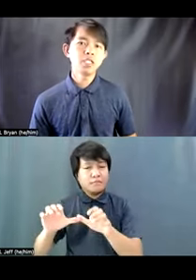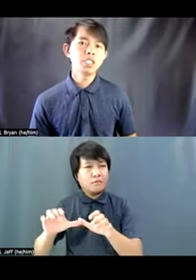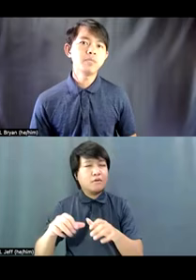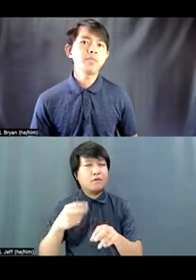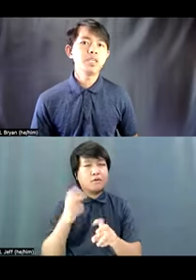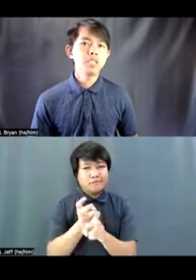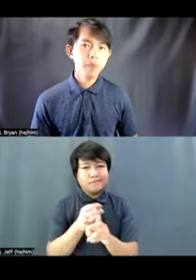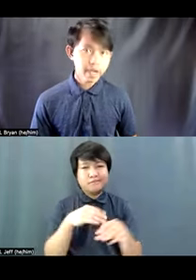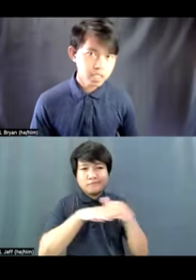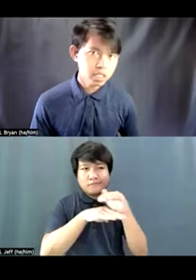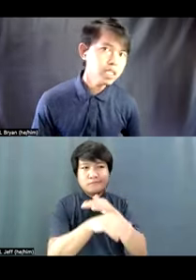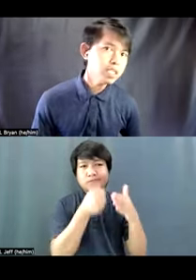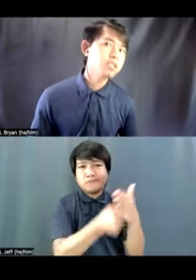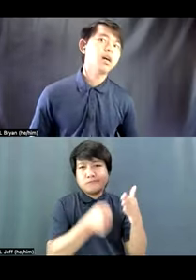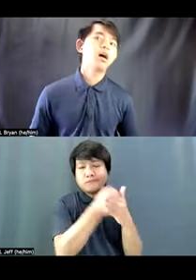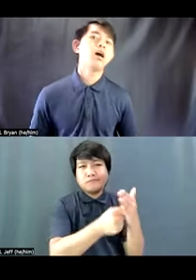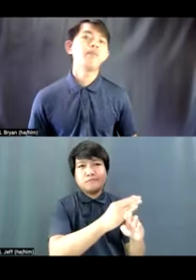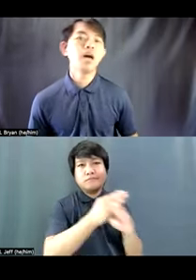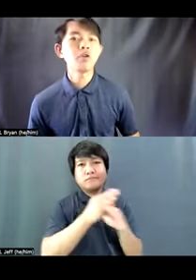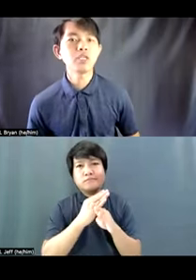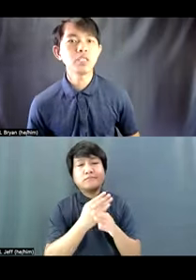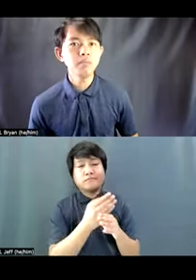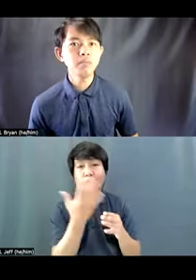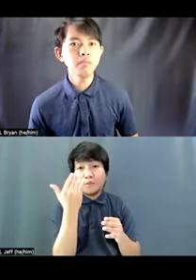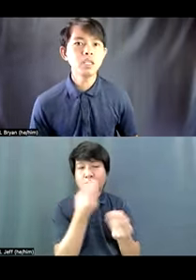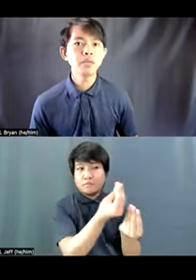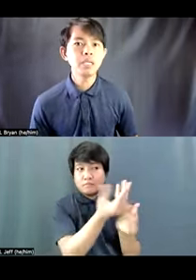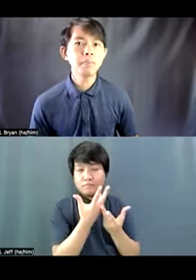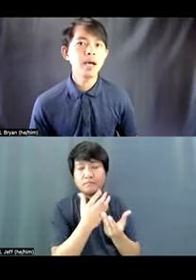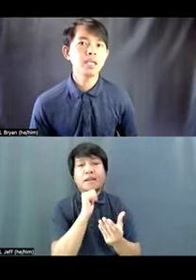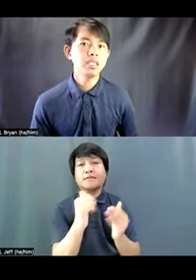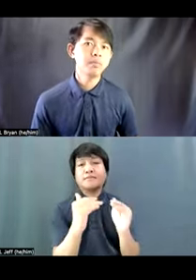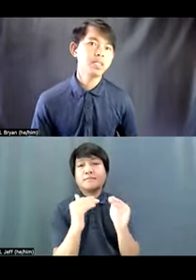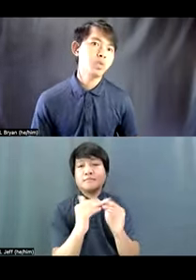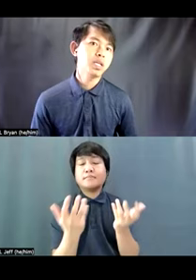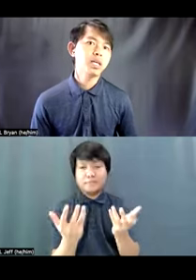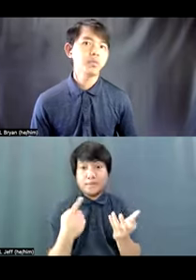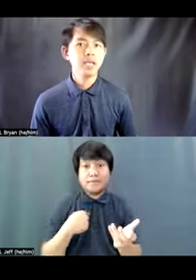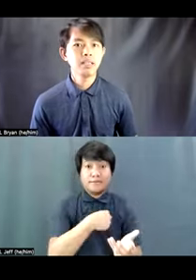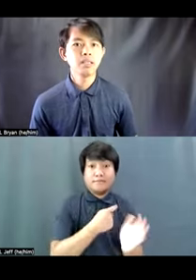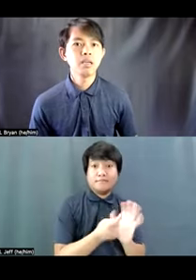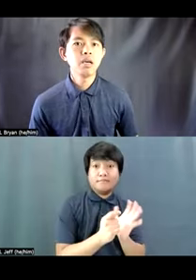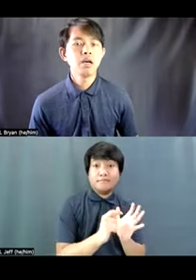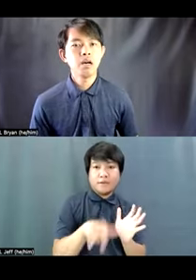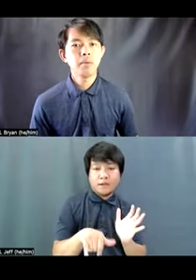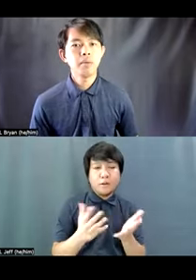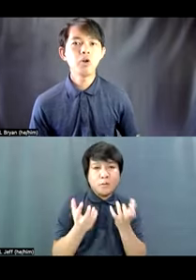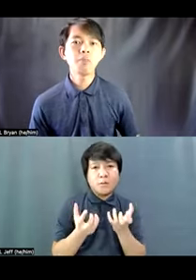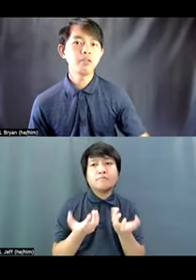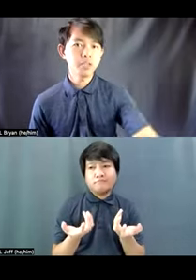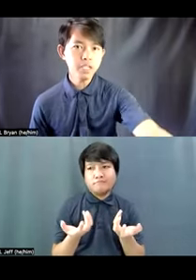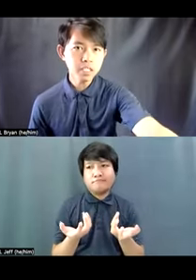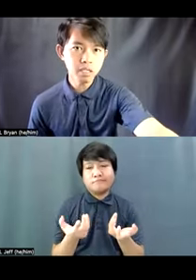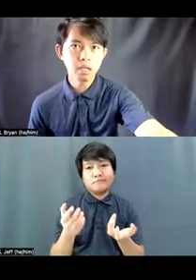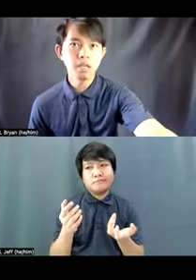technology inspires us, our team to deliver impact in the best way that we can. My